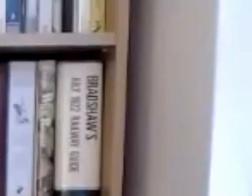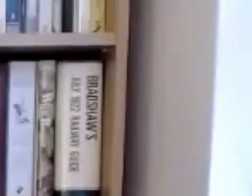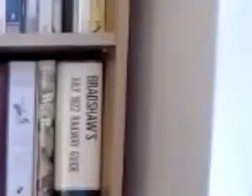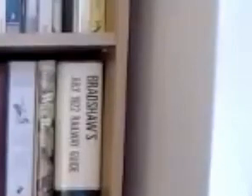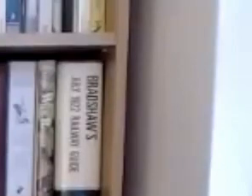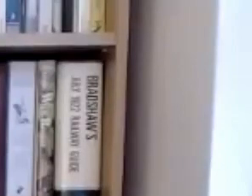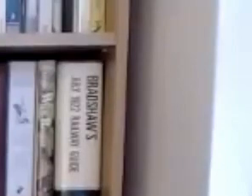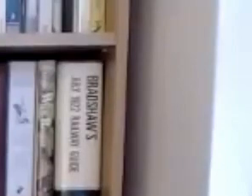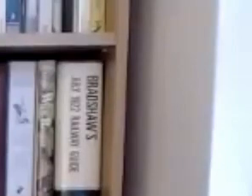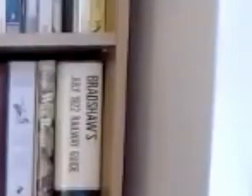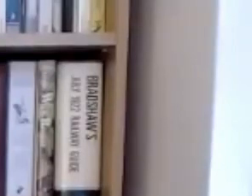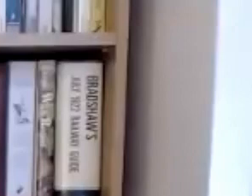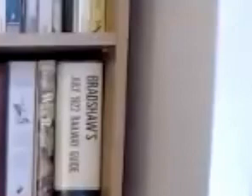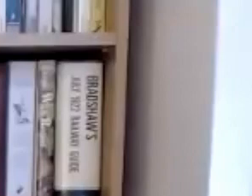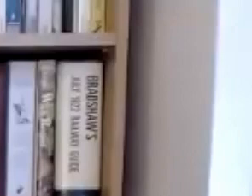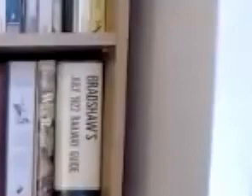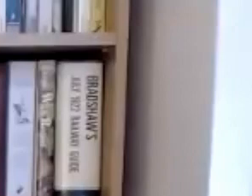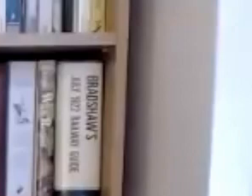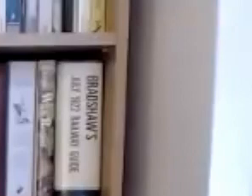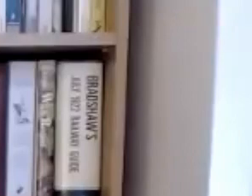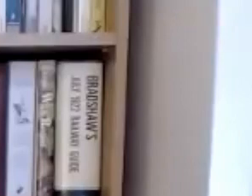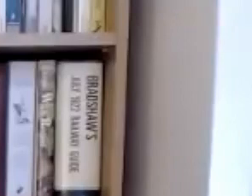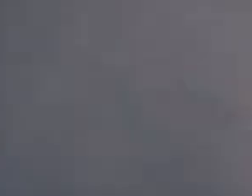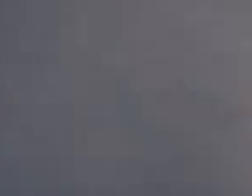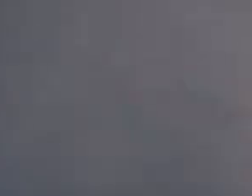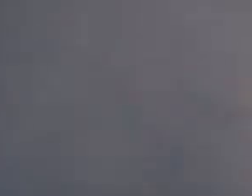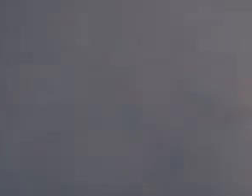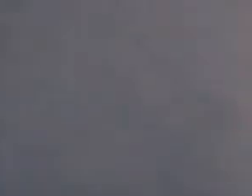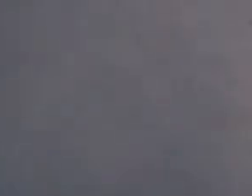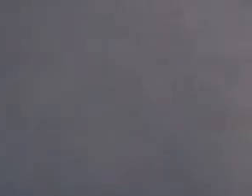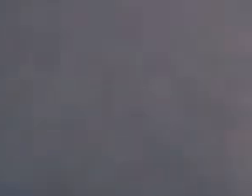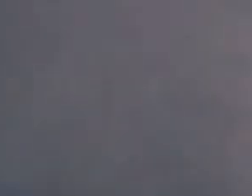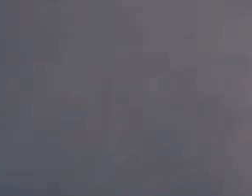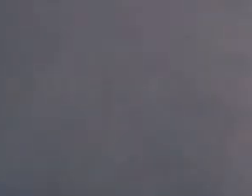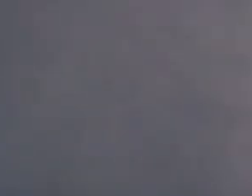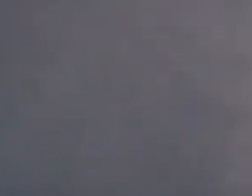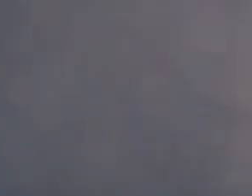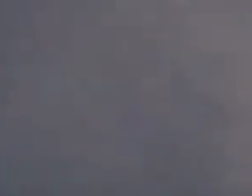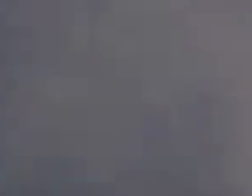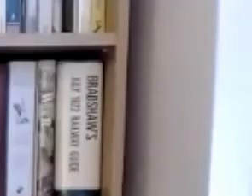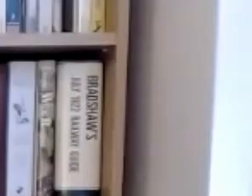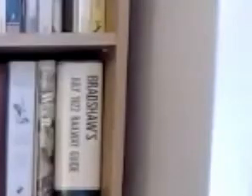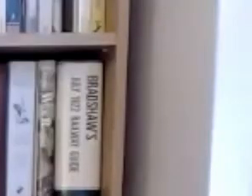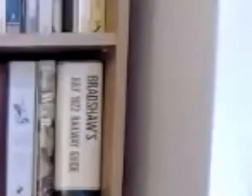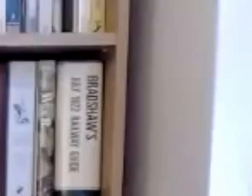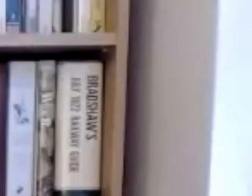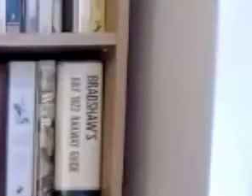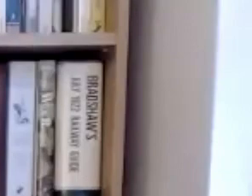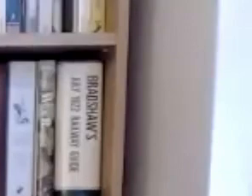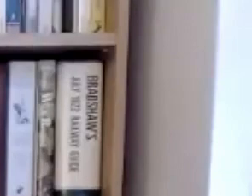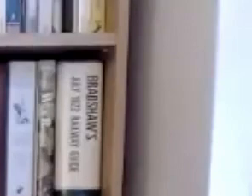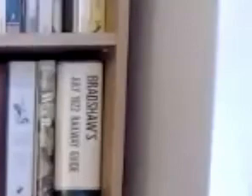Russell, welcome to our event. Thank you very much. Lovely. So, when we have questions